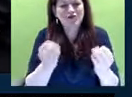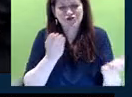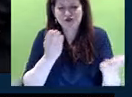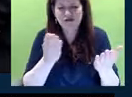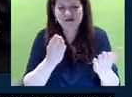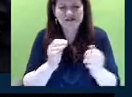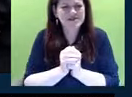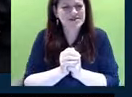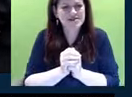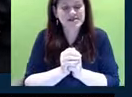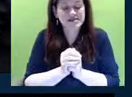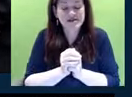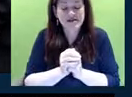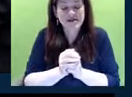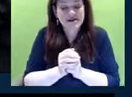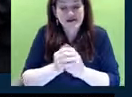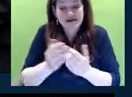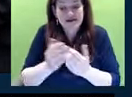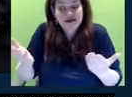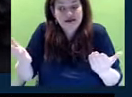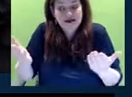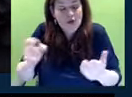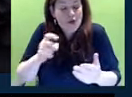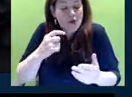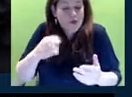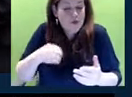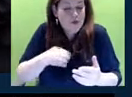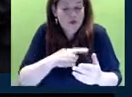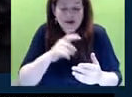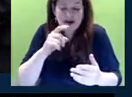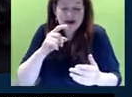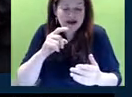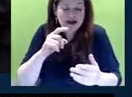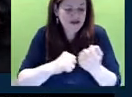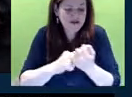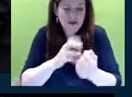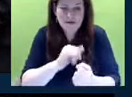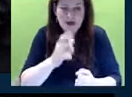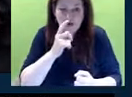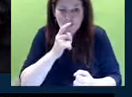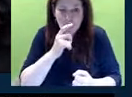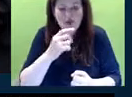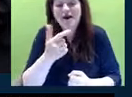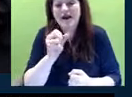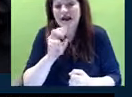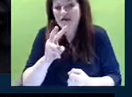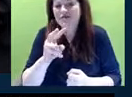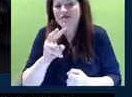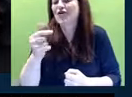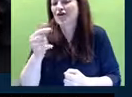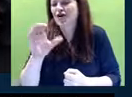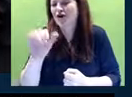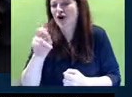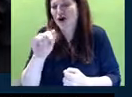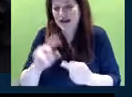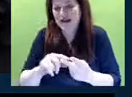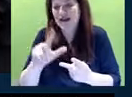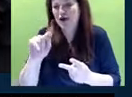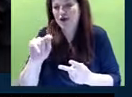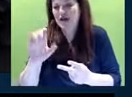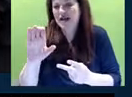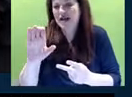We would not be here today without the unwavering support of Governor Carney and Lieutenant Governor